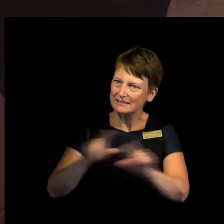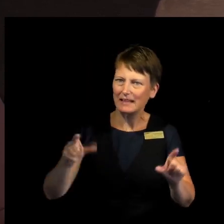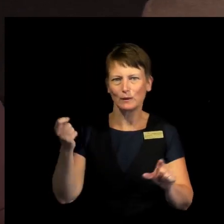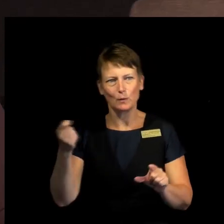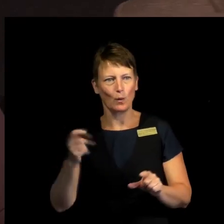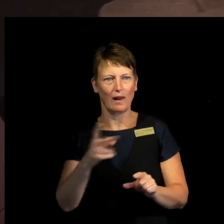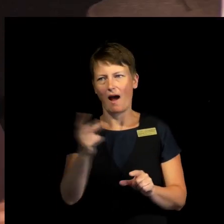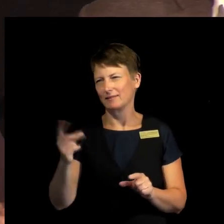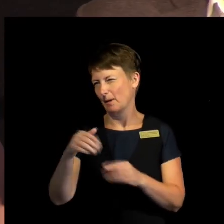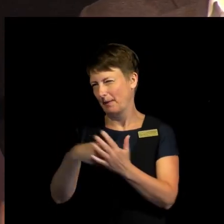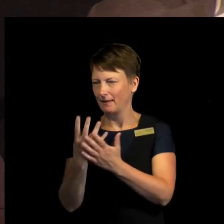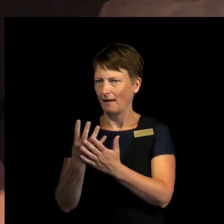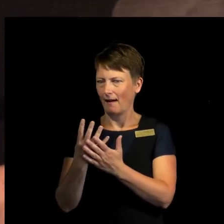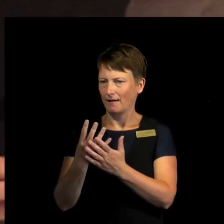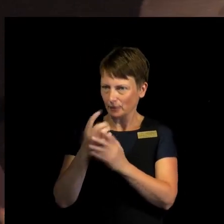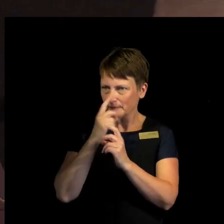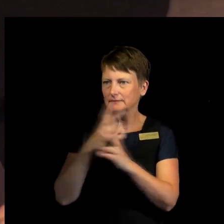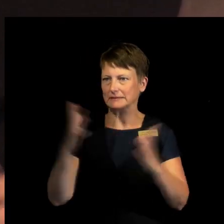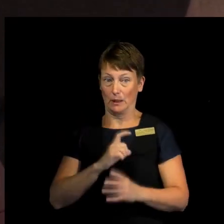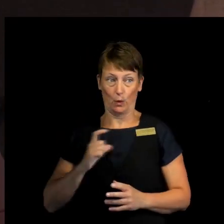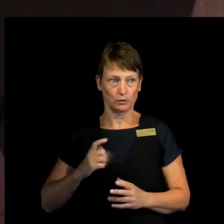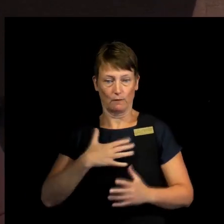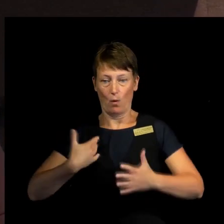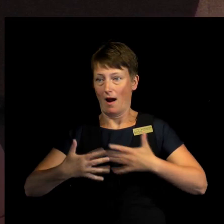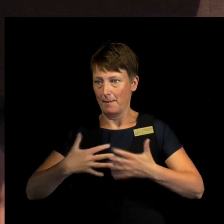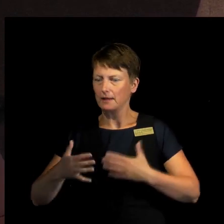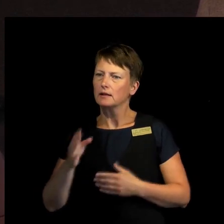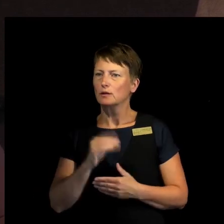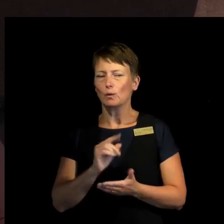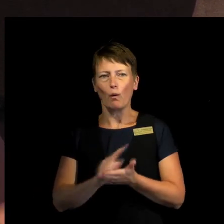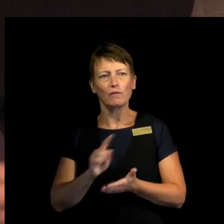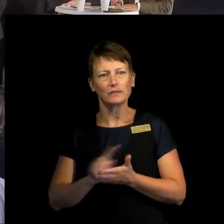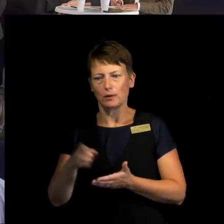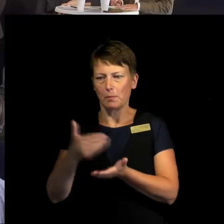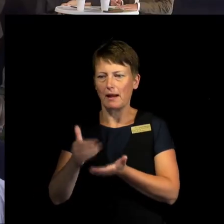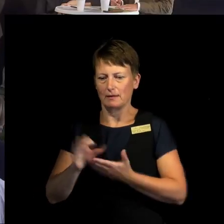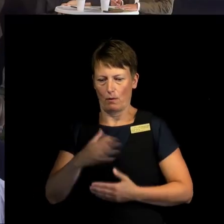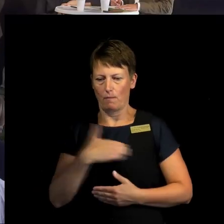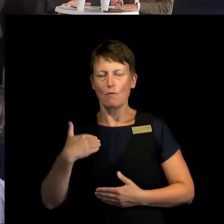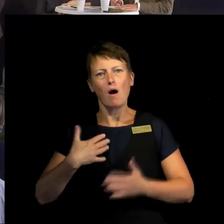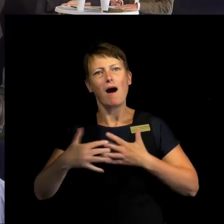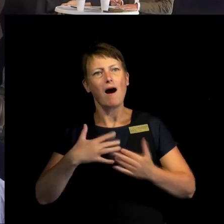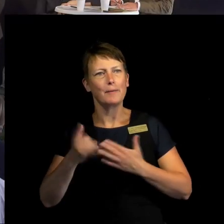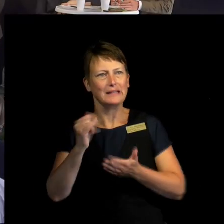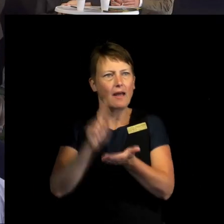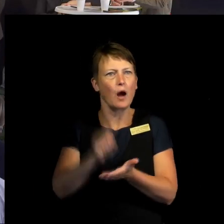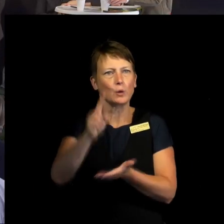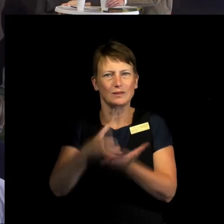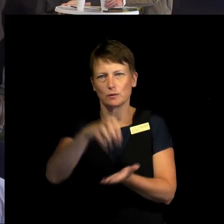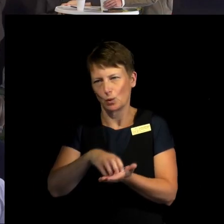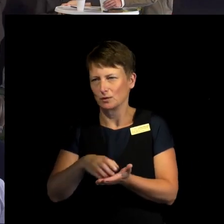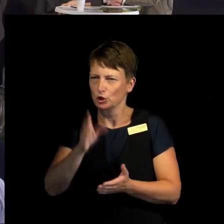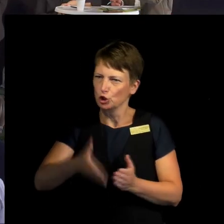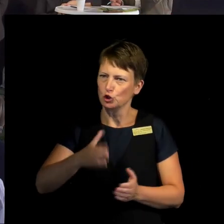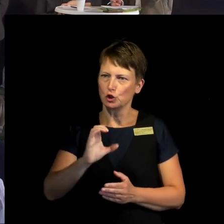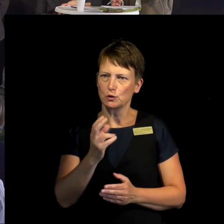media outlets, we are mostly sort of reported upon during our main emergencies such as South Sudan or Yemen